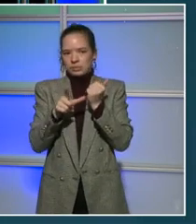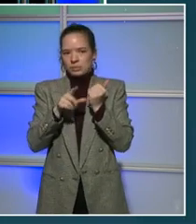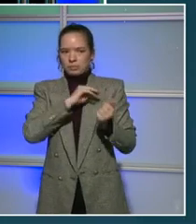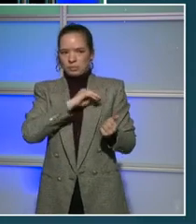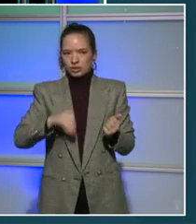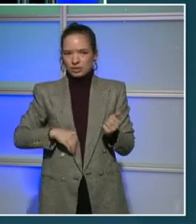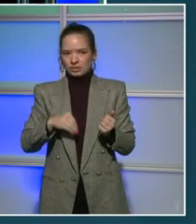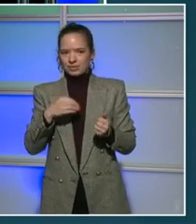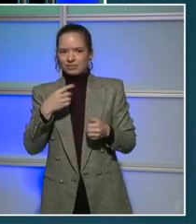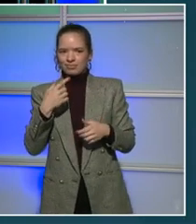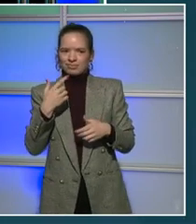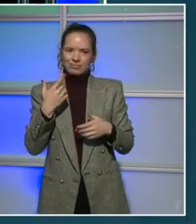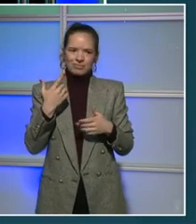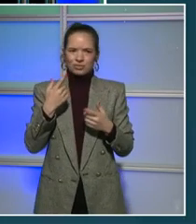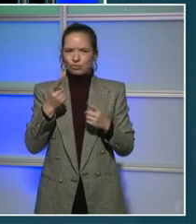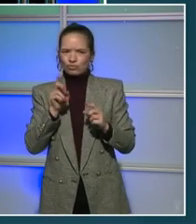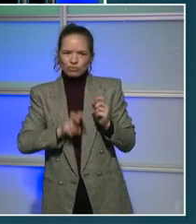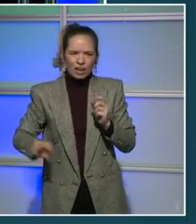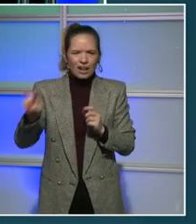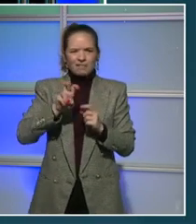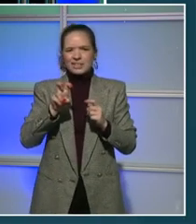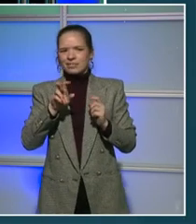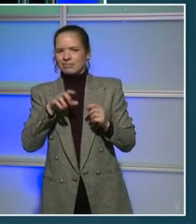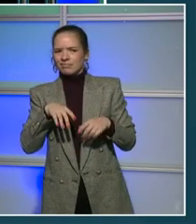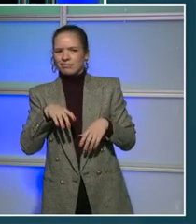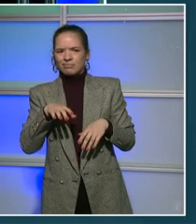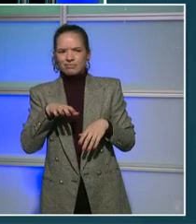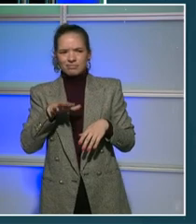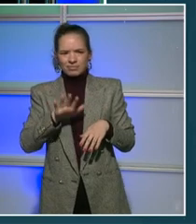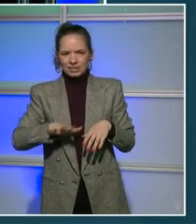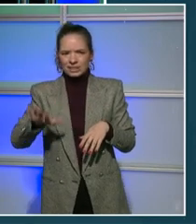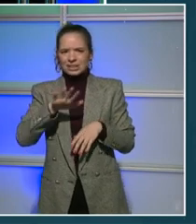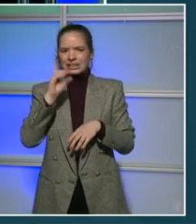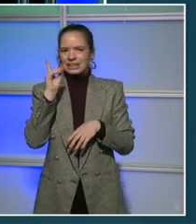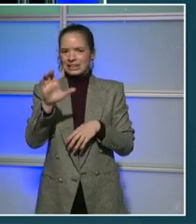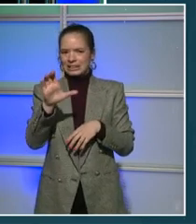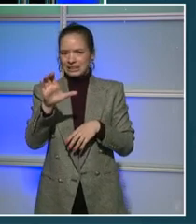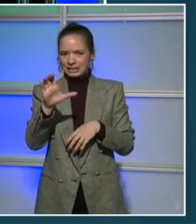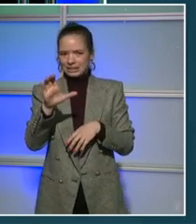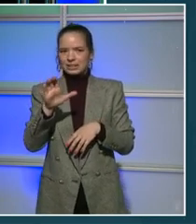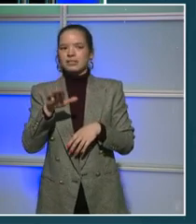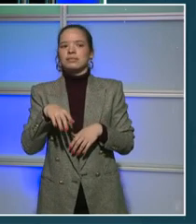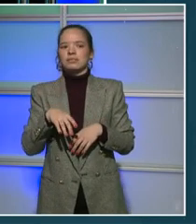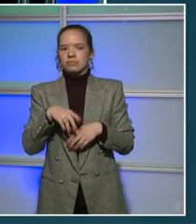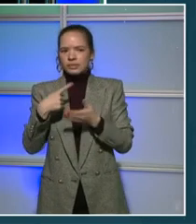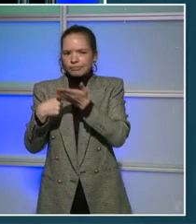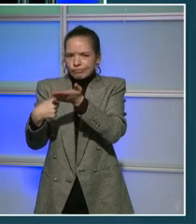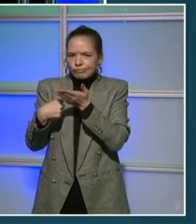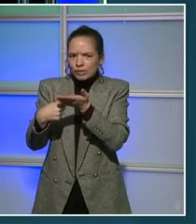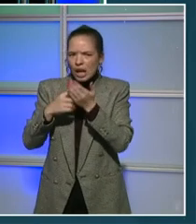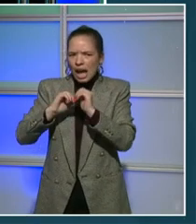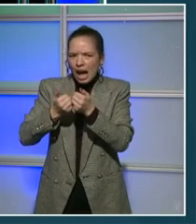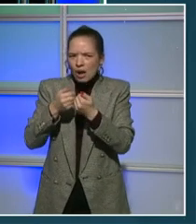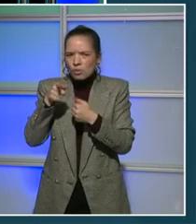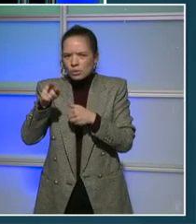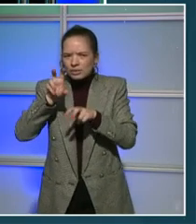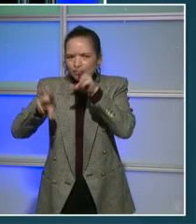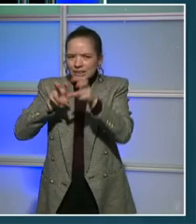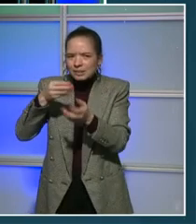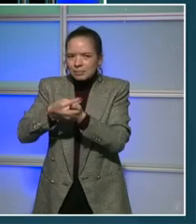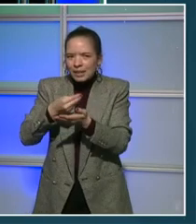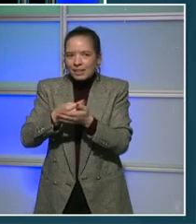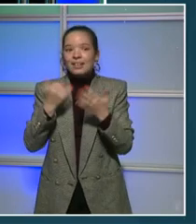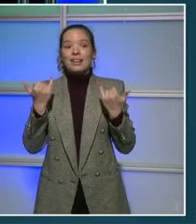about their clusters and why you should allocate the biggest portion of your budget to them during the $100 game. We're going to kick off our pitches